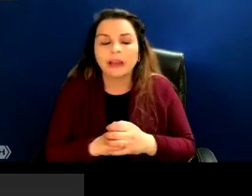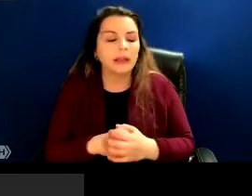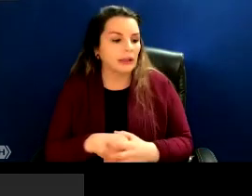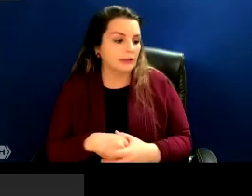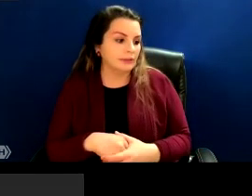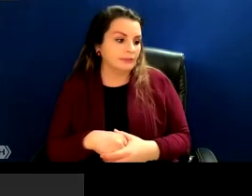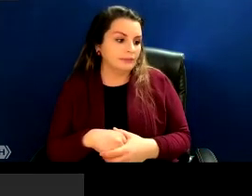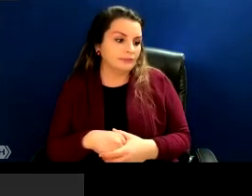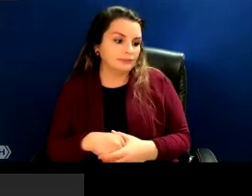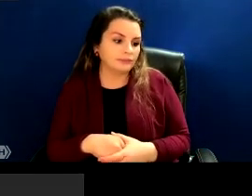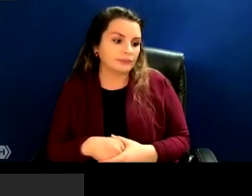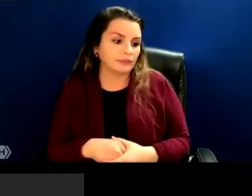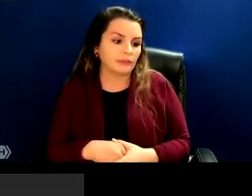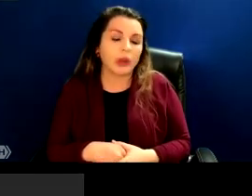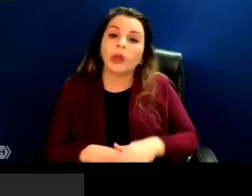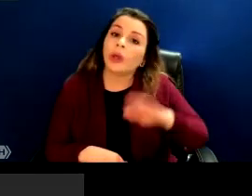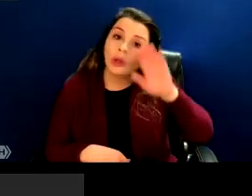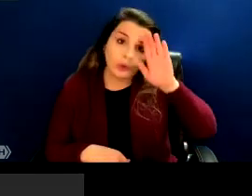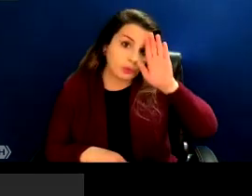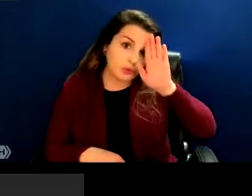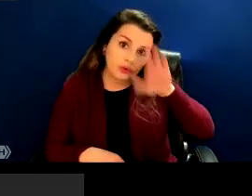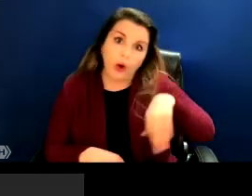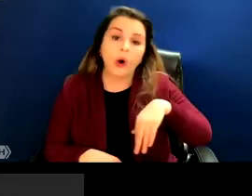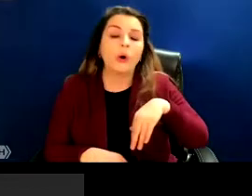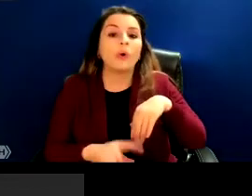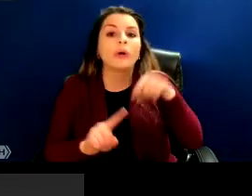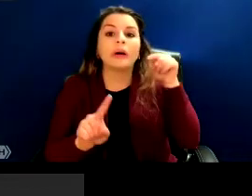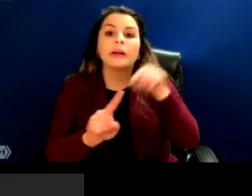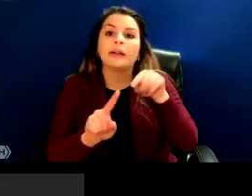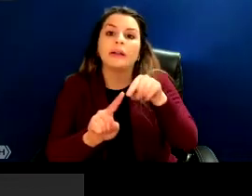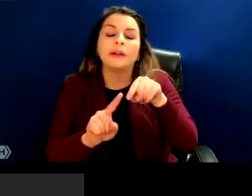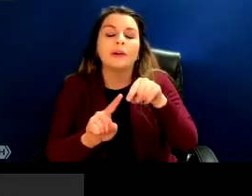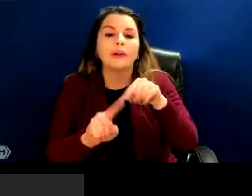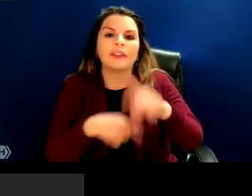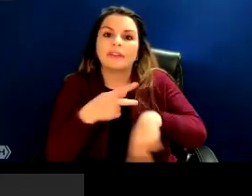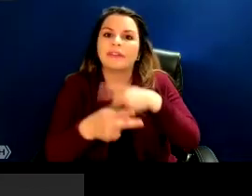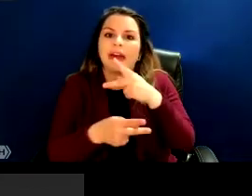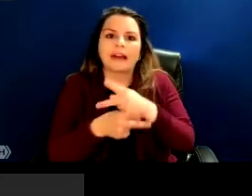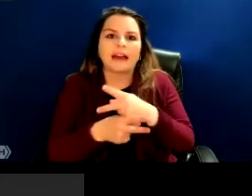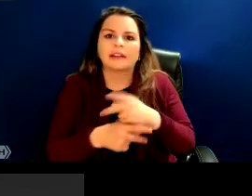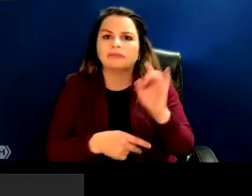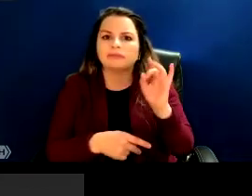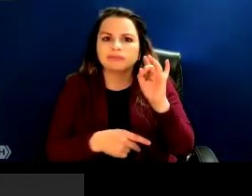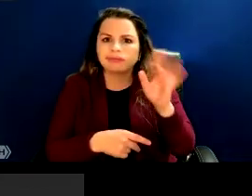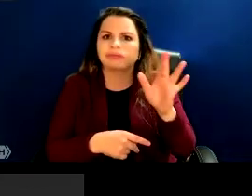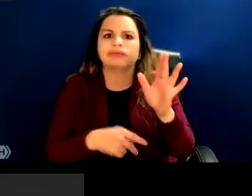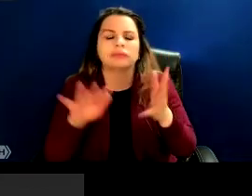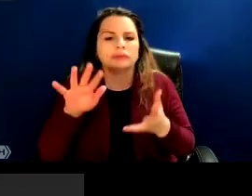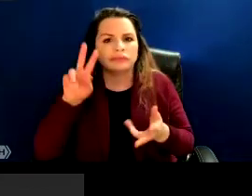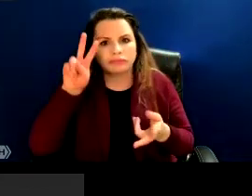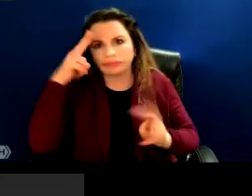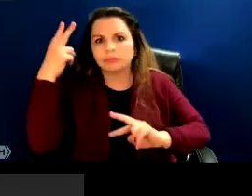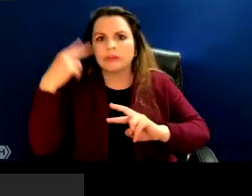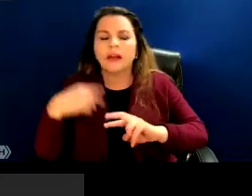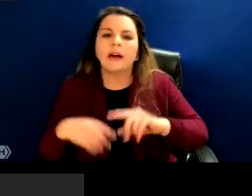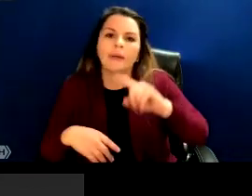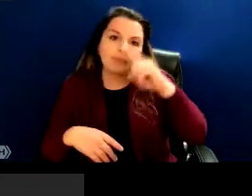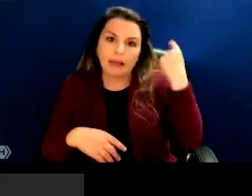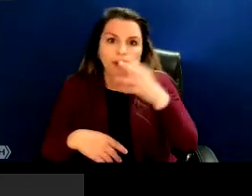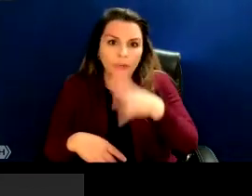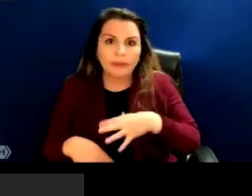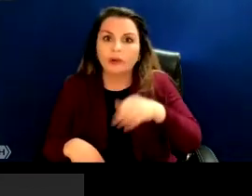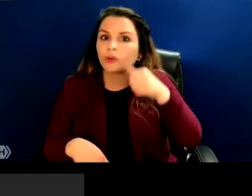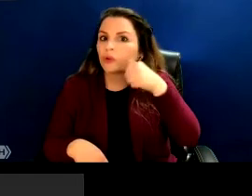you know, one of the things we know is that these kinds of, you know, grotesque misrepresentations of Black women and girls,